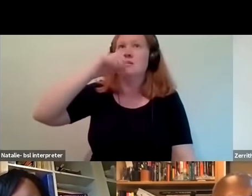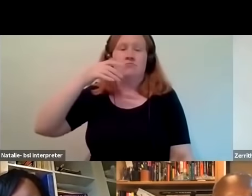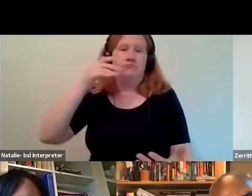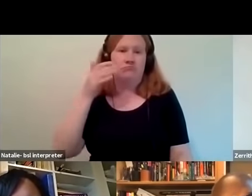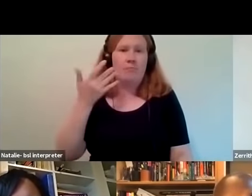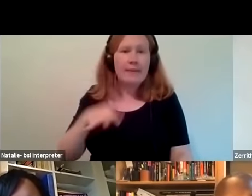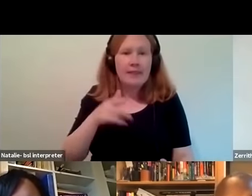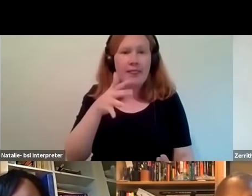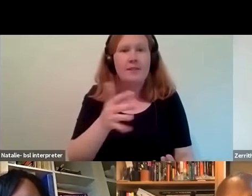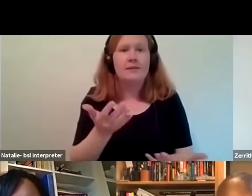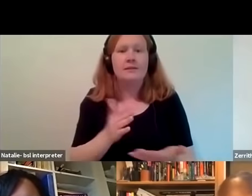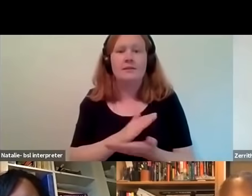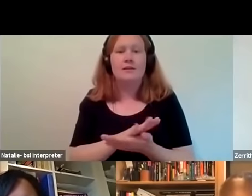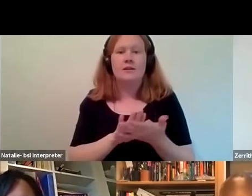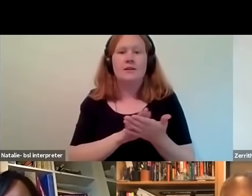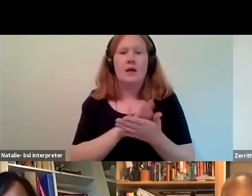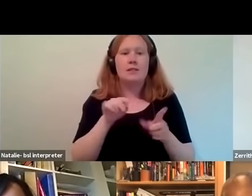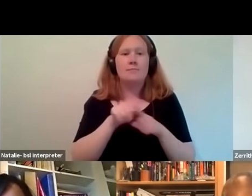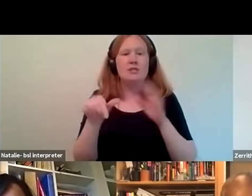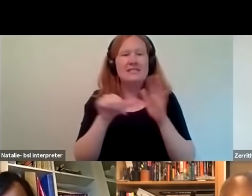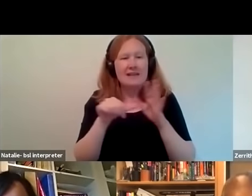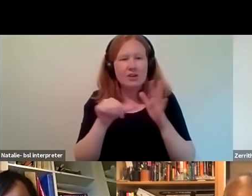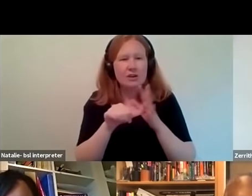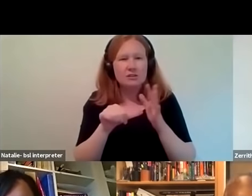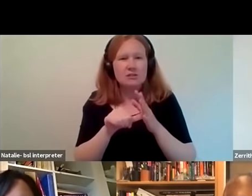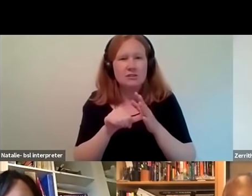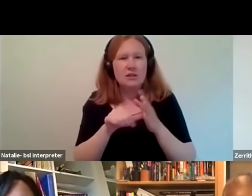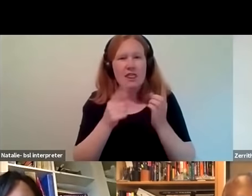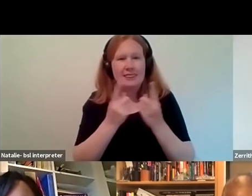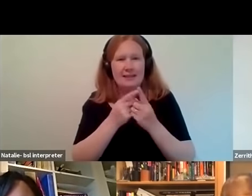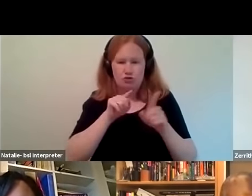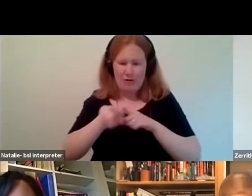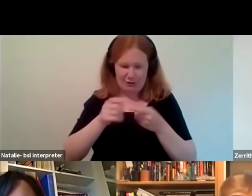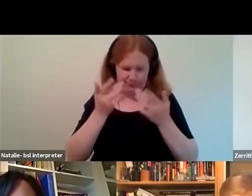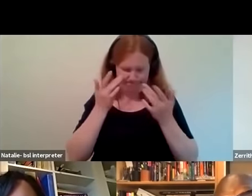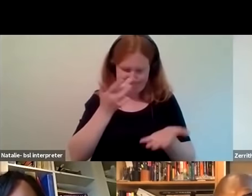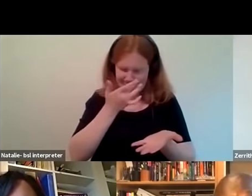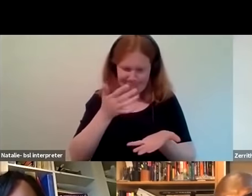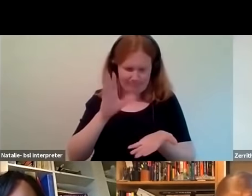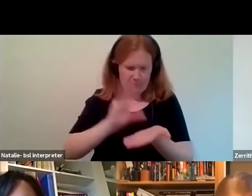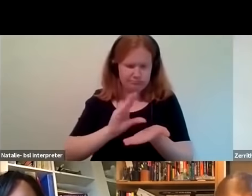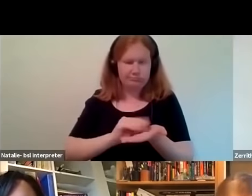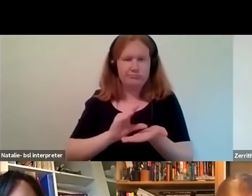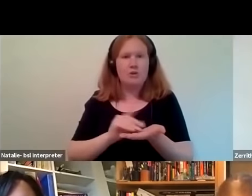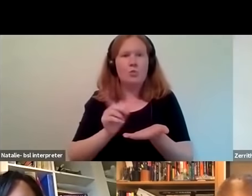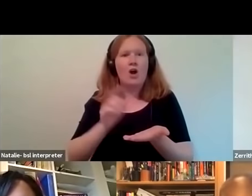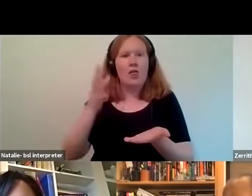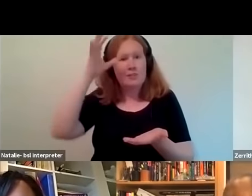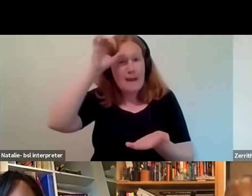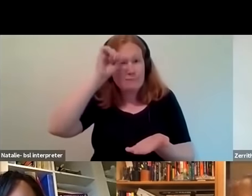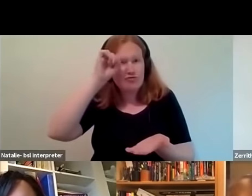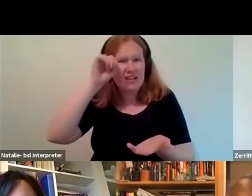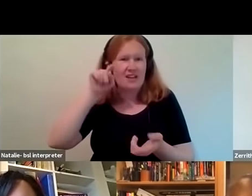the most difficult artifact to extract is the memory and it is also the most powerful often the most